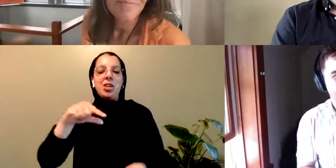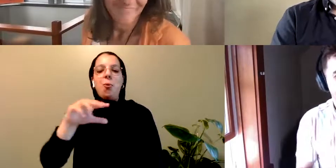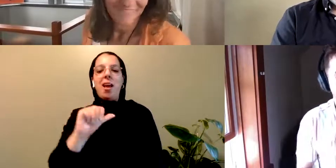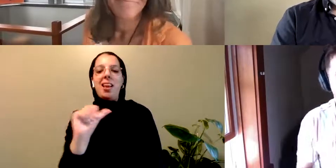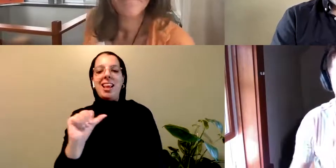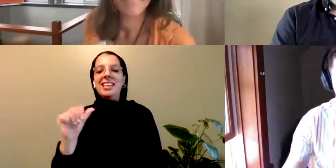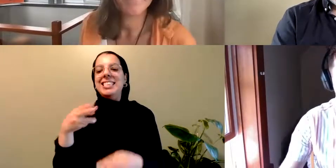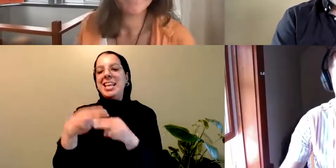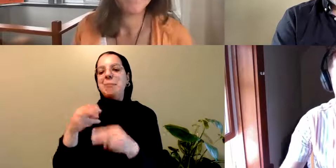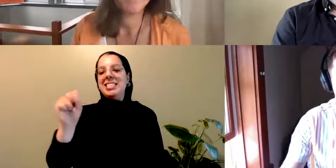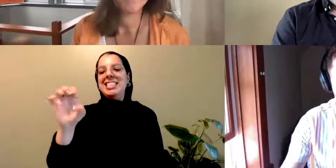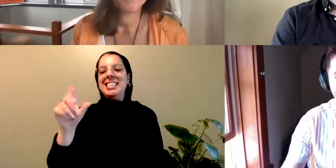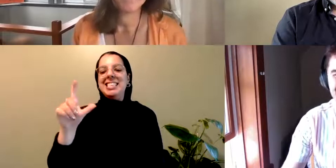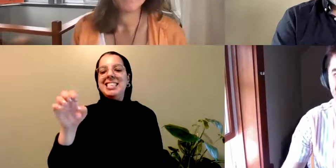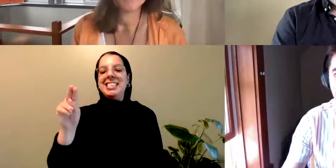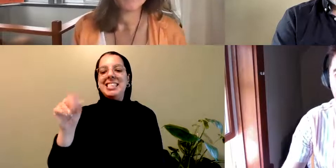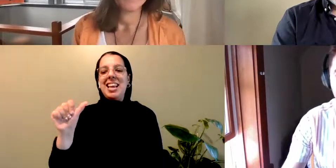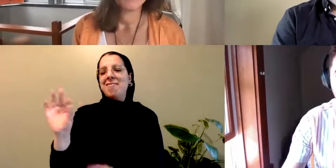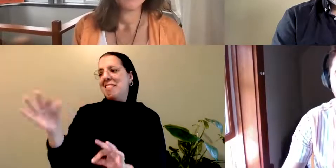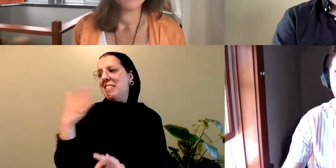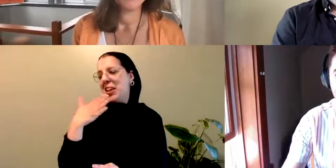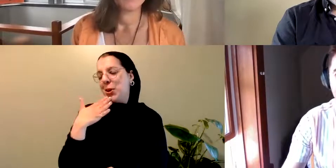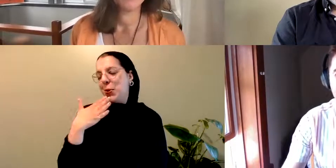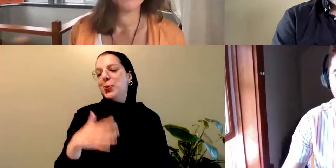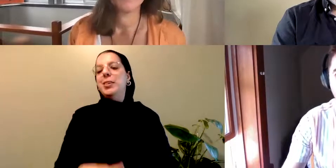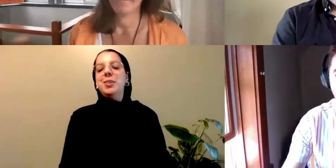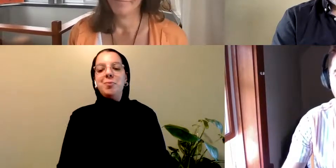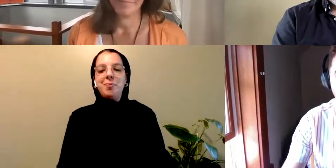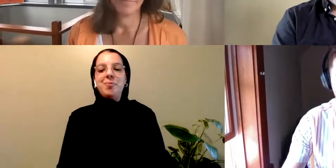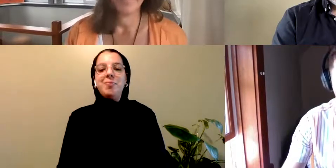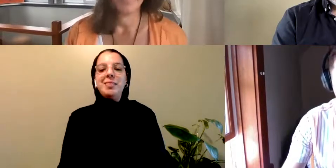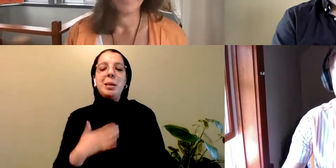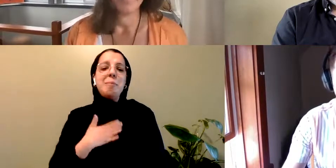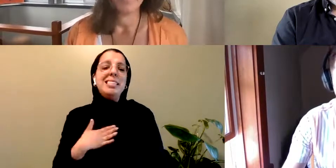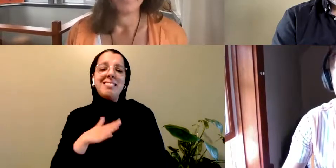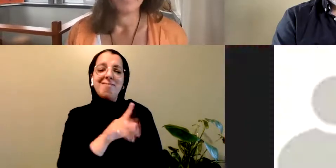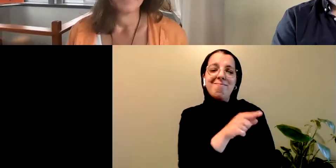Selena, thank you very much and please have a great conference.